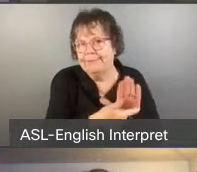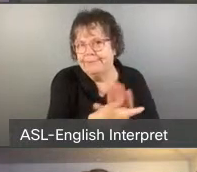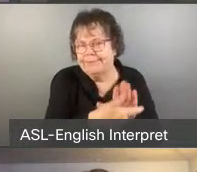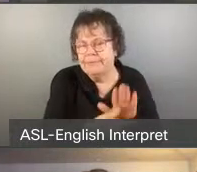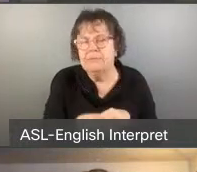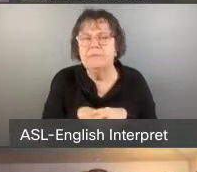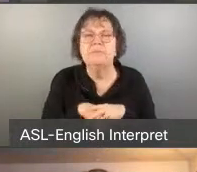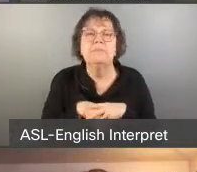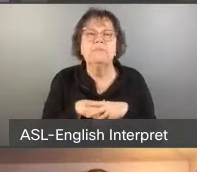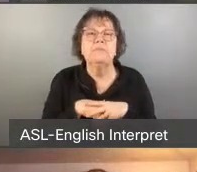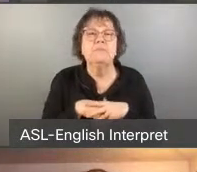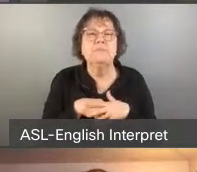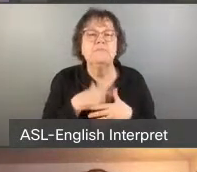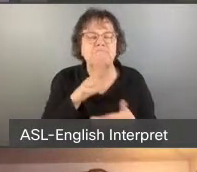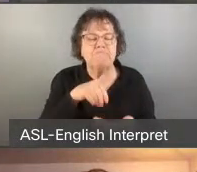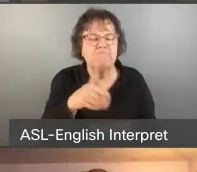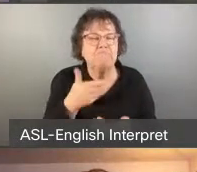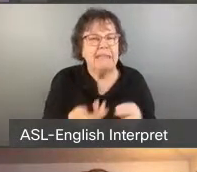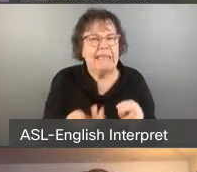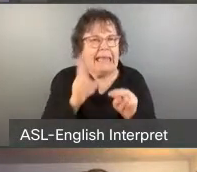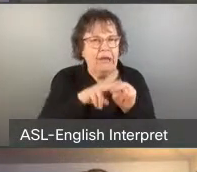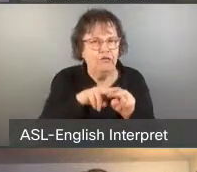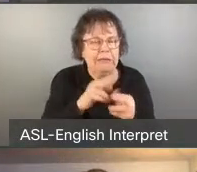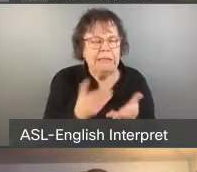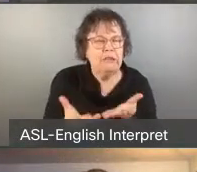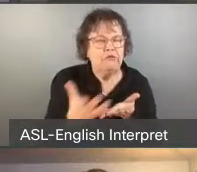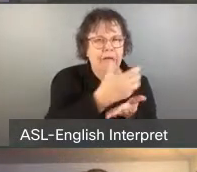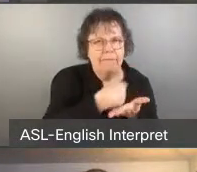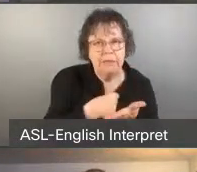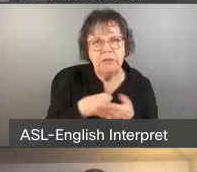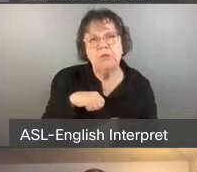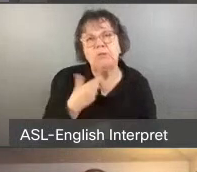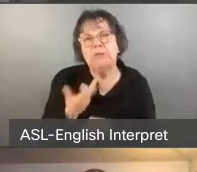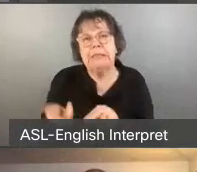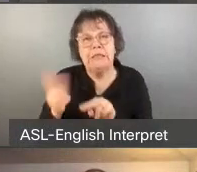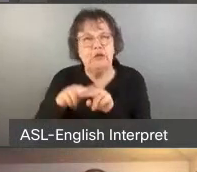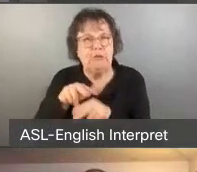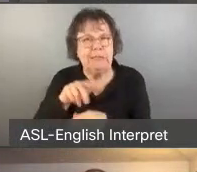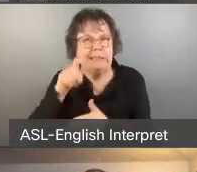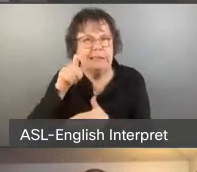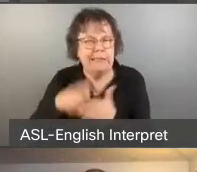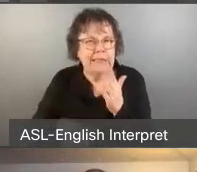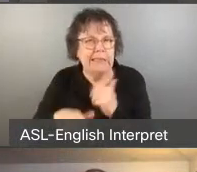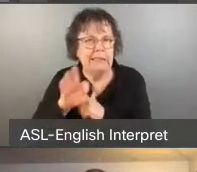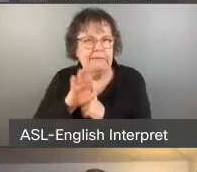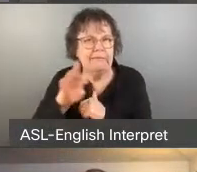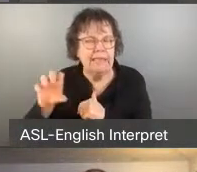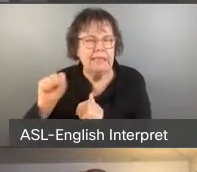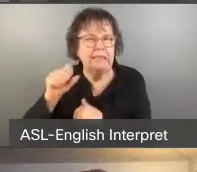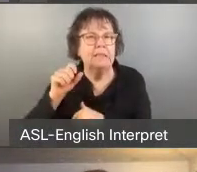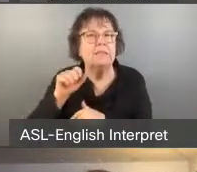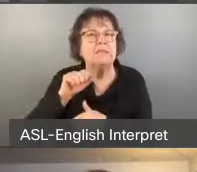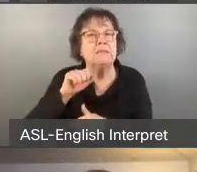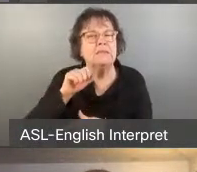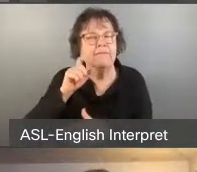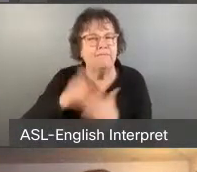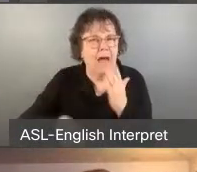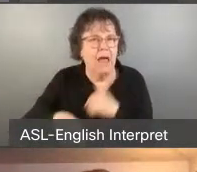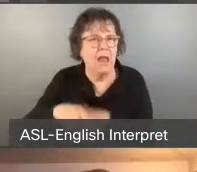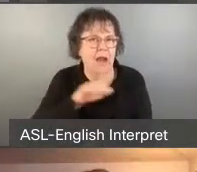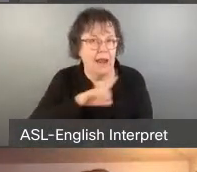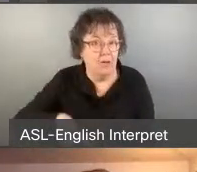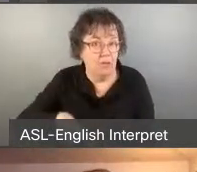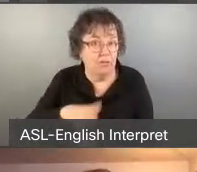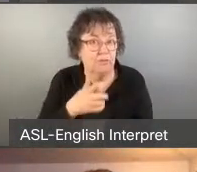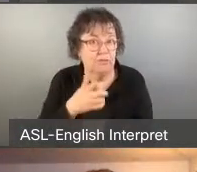general revenues, increasing the fees charged to landlords and fining landlords for violations. We would also like